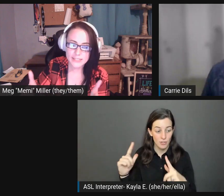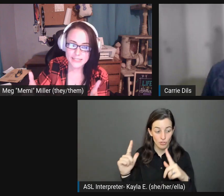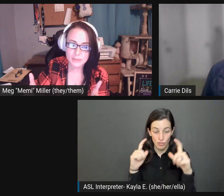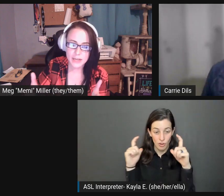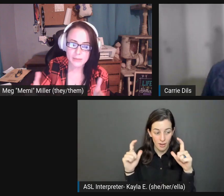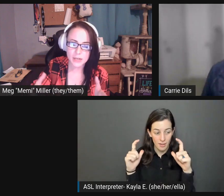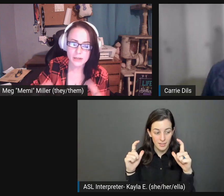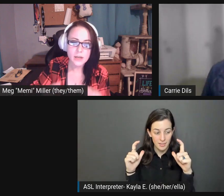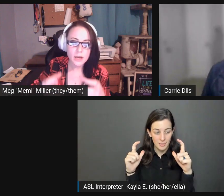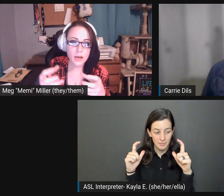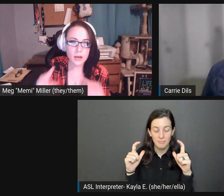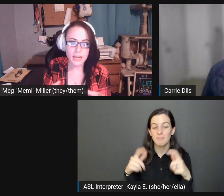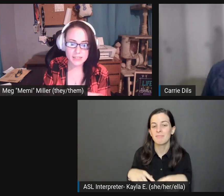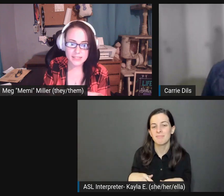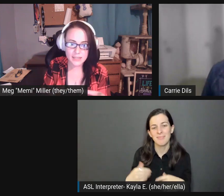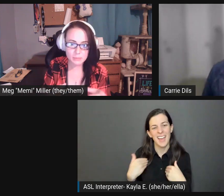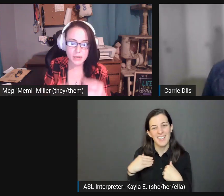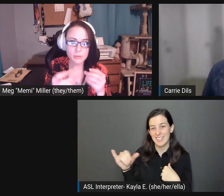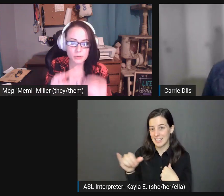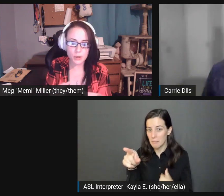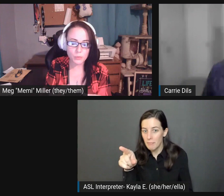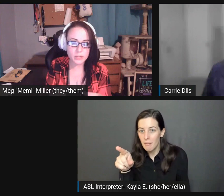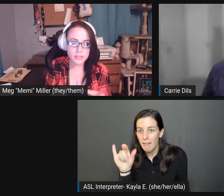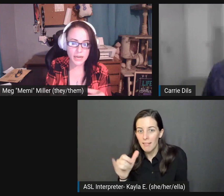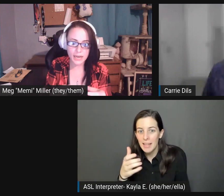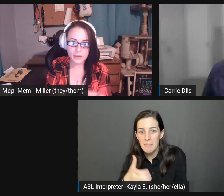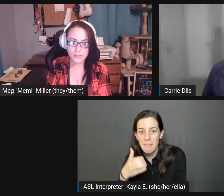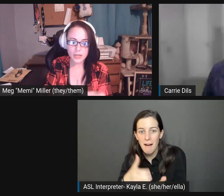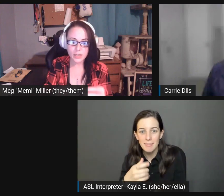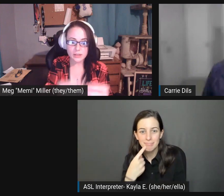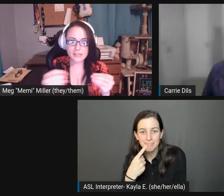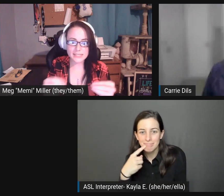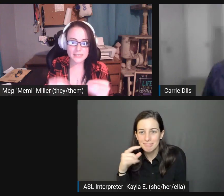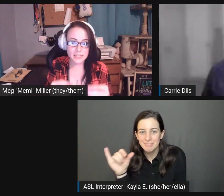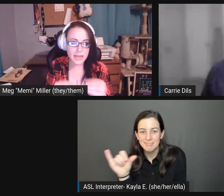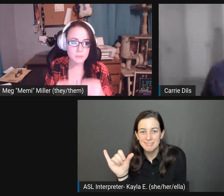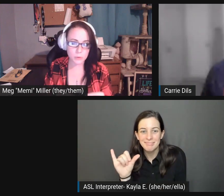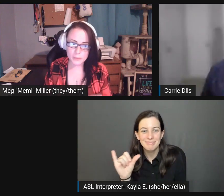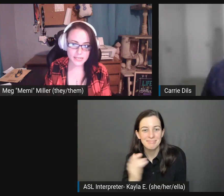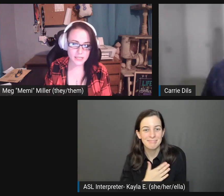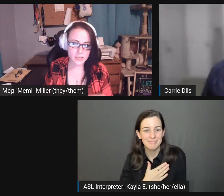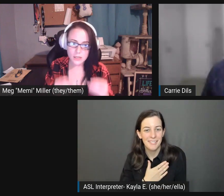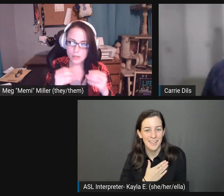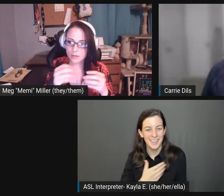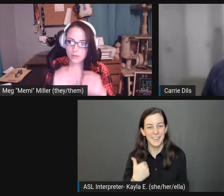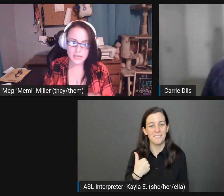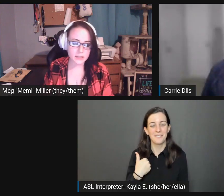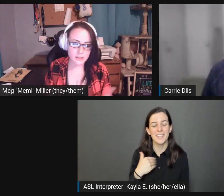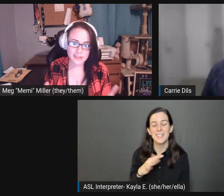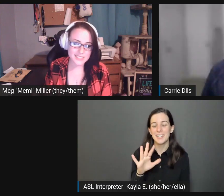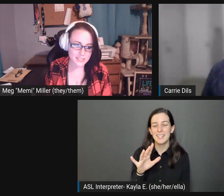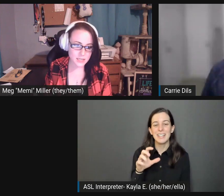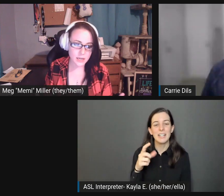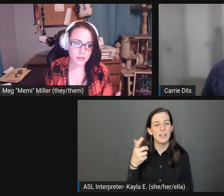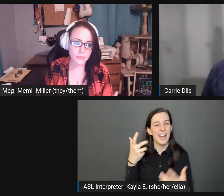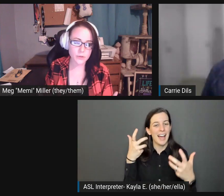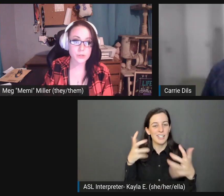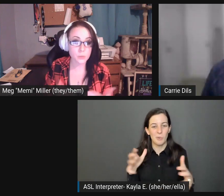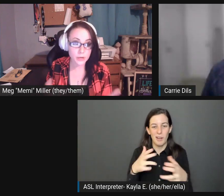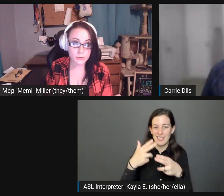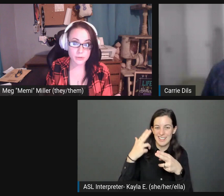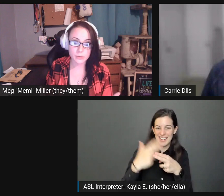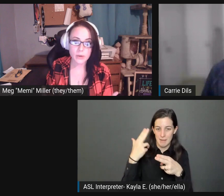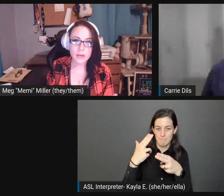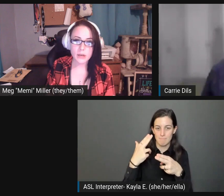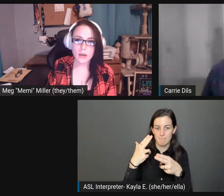don't. I have that same Yeti mug. At the same time, you don't want to have the name repeated because that's not helpful.